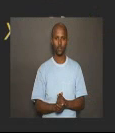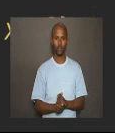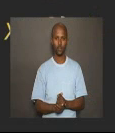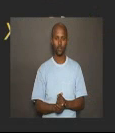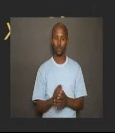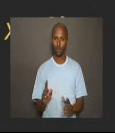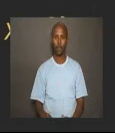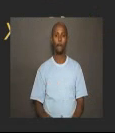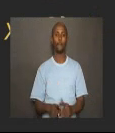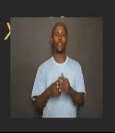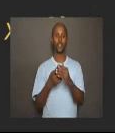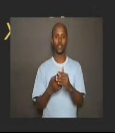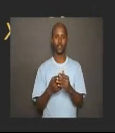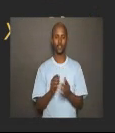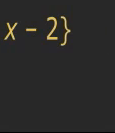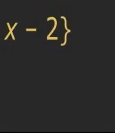Begin.